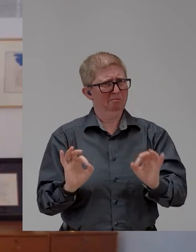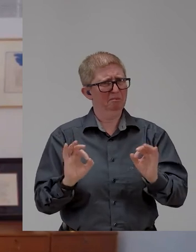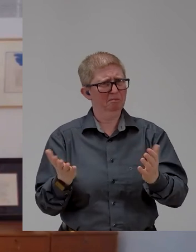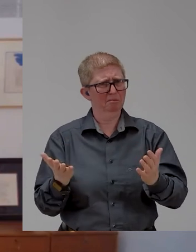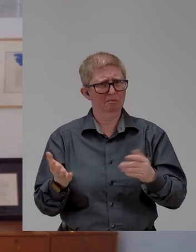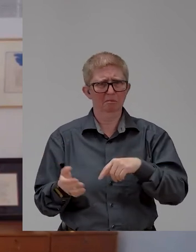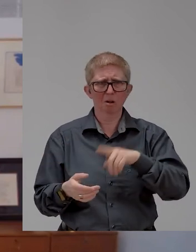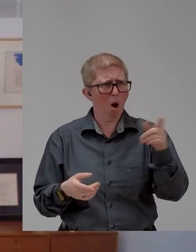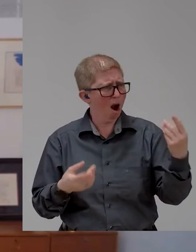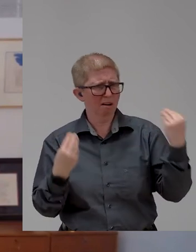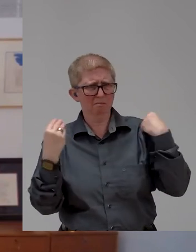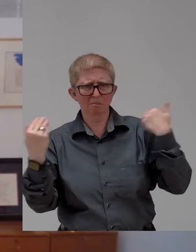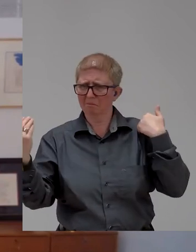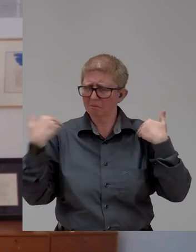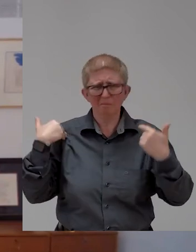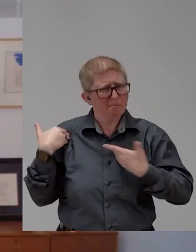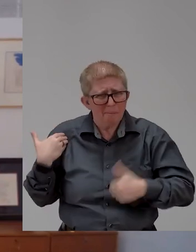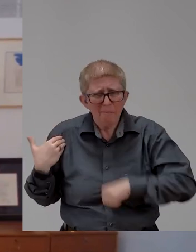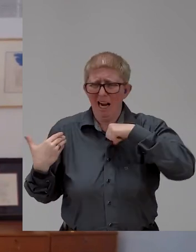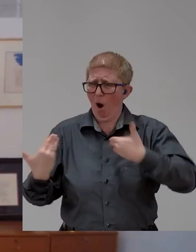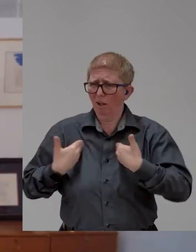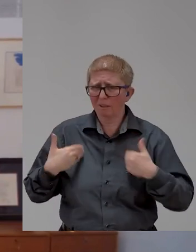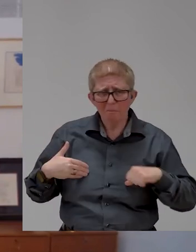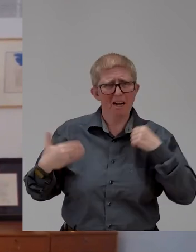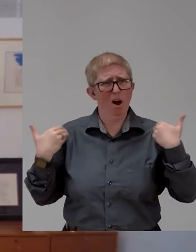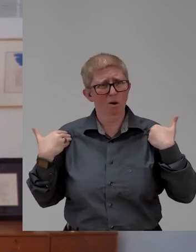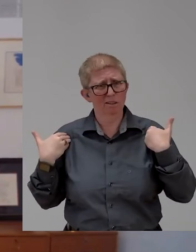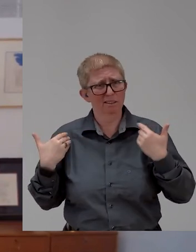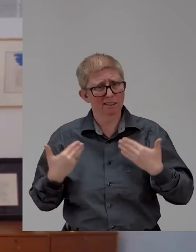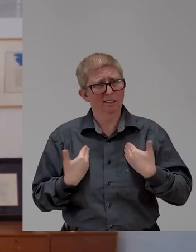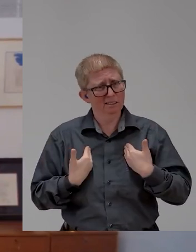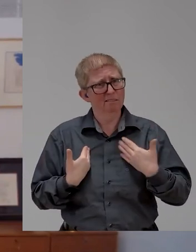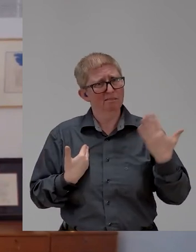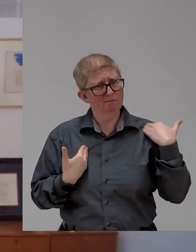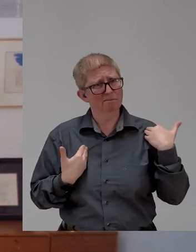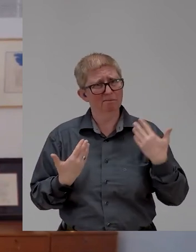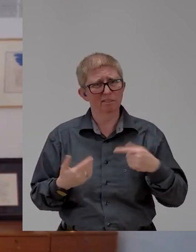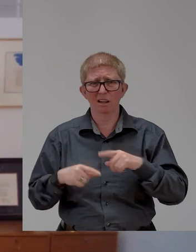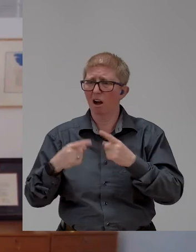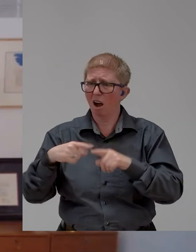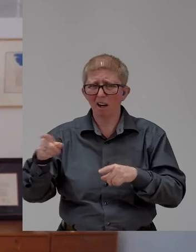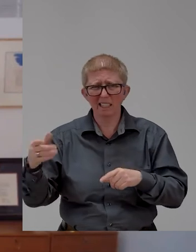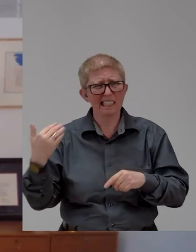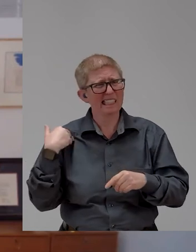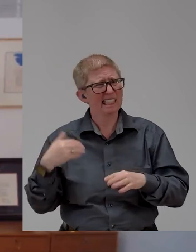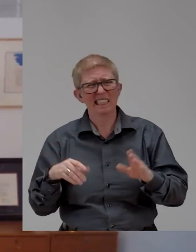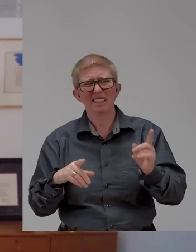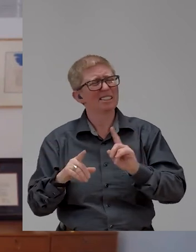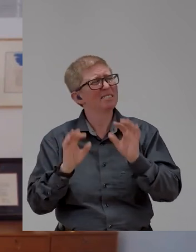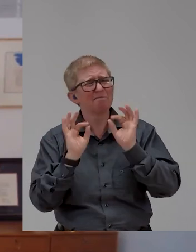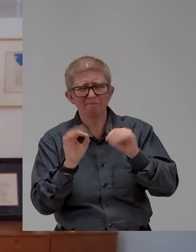all we've accomplished. And then I hear other colleagues say, actually, things have not gone very well.